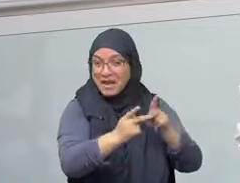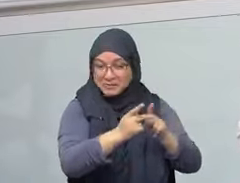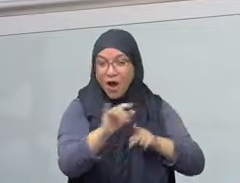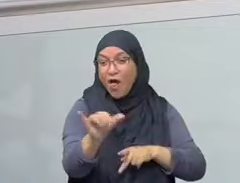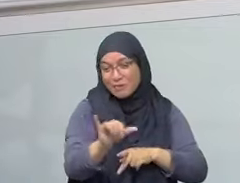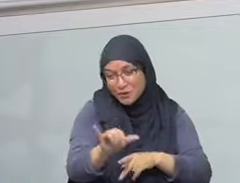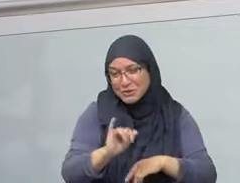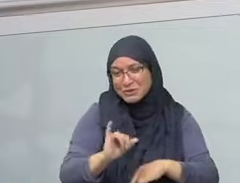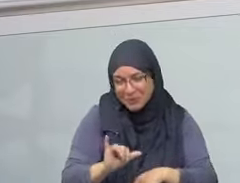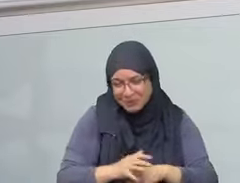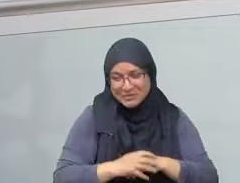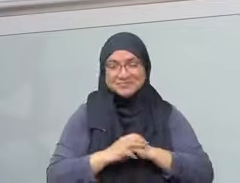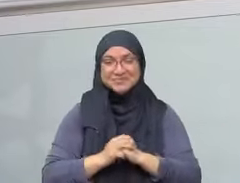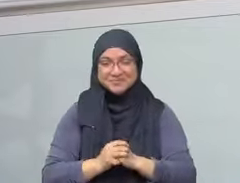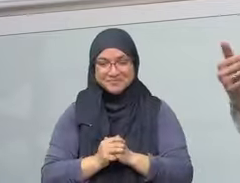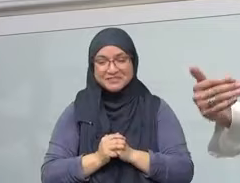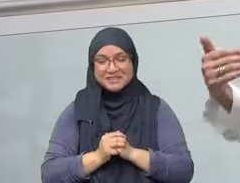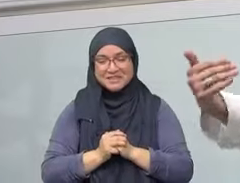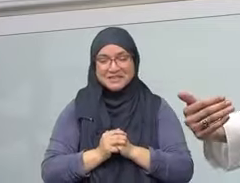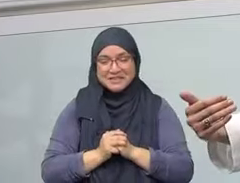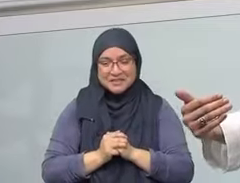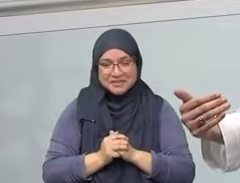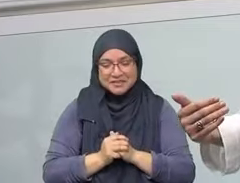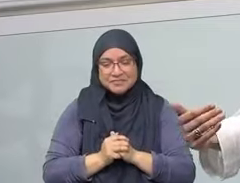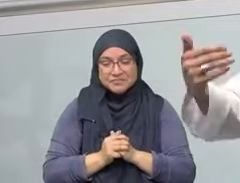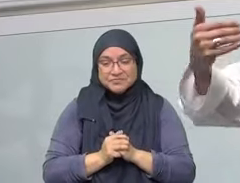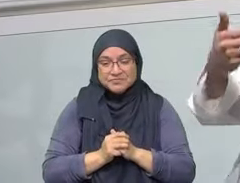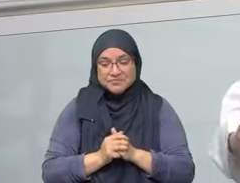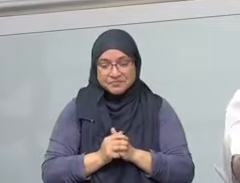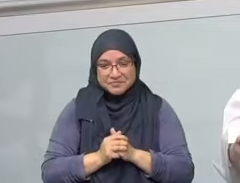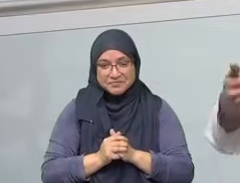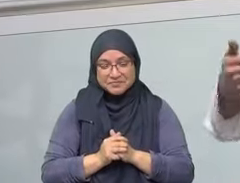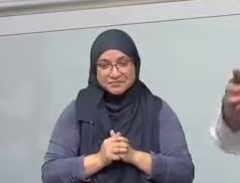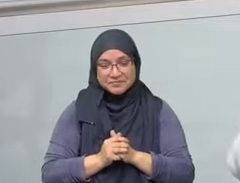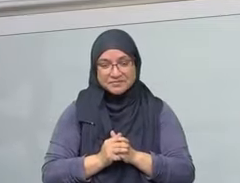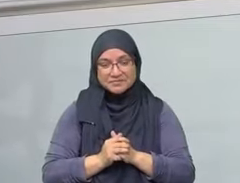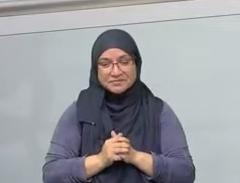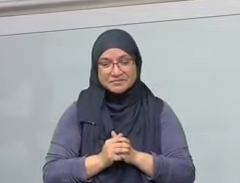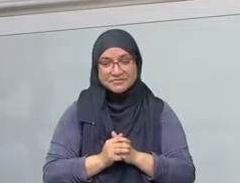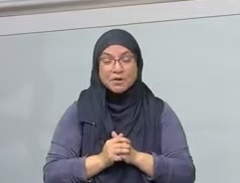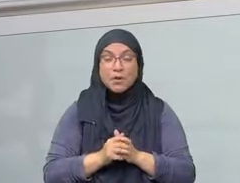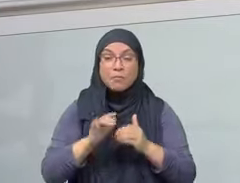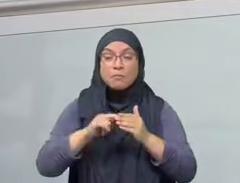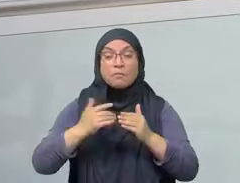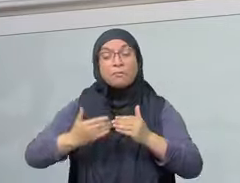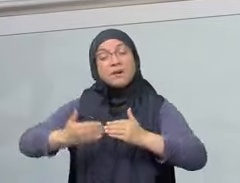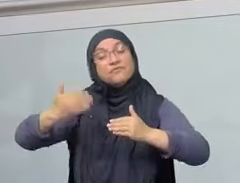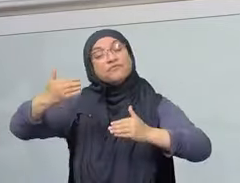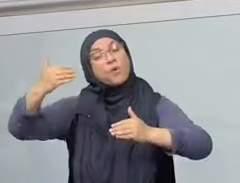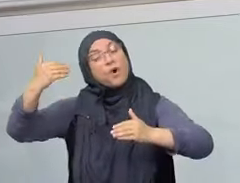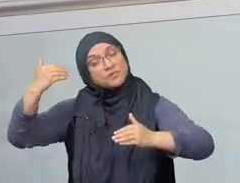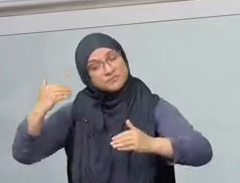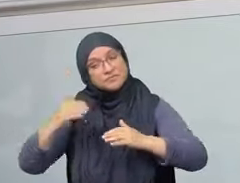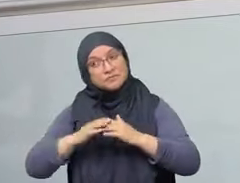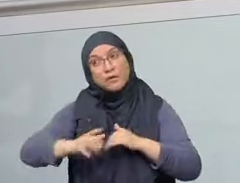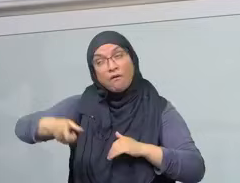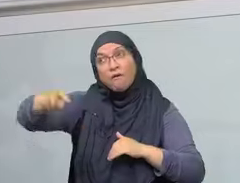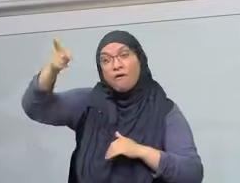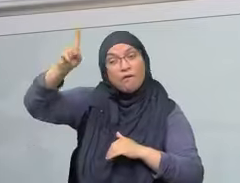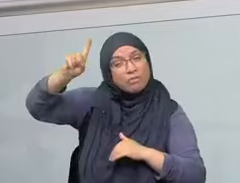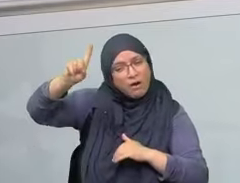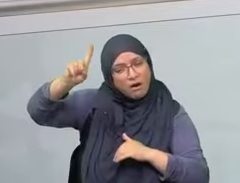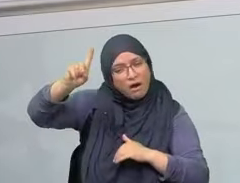the prayer towards the Qibla of al-Aqsa and leading the prayer towards the Qibla of Al-Ka'bah shows that he is Imam al